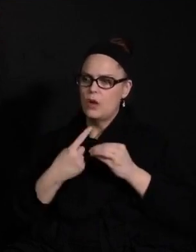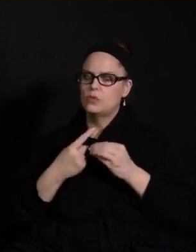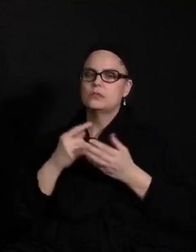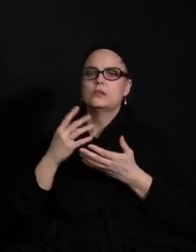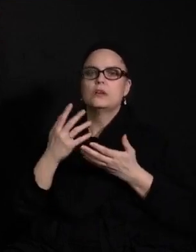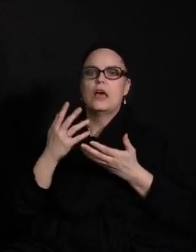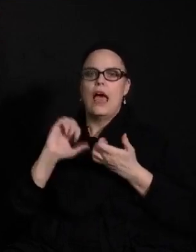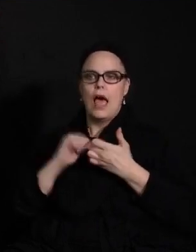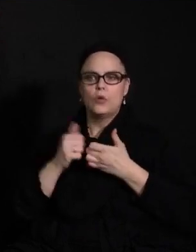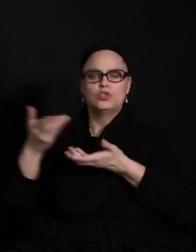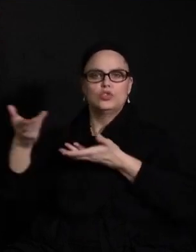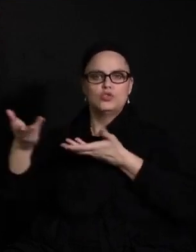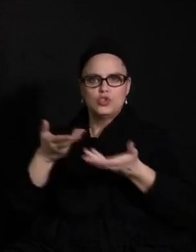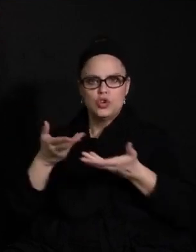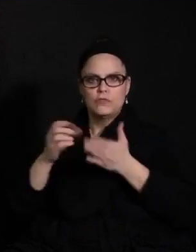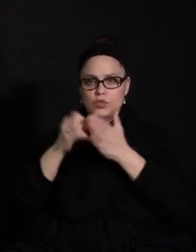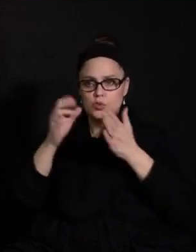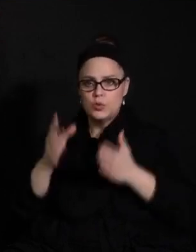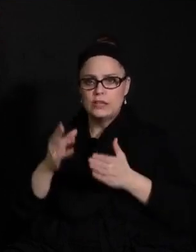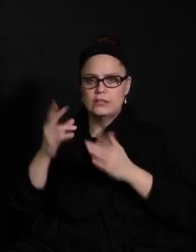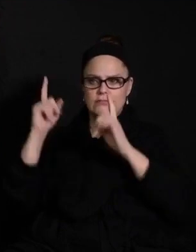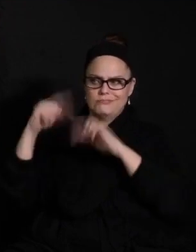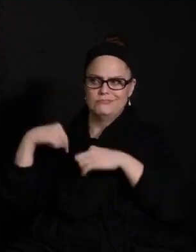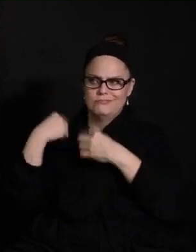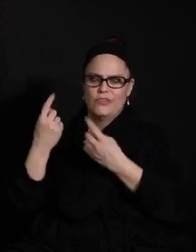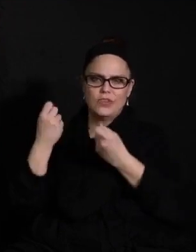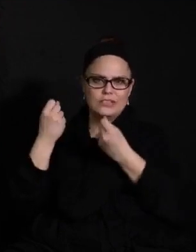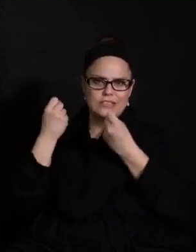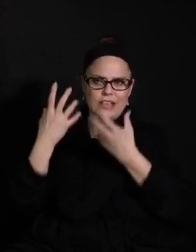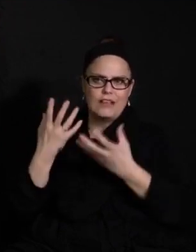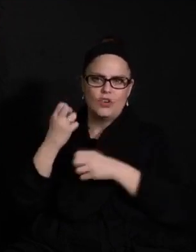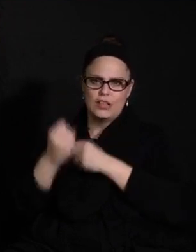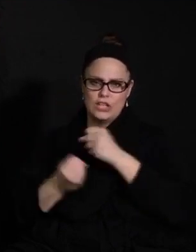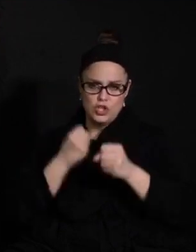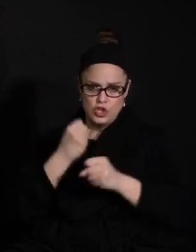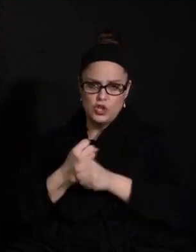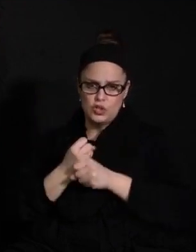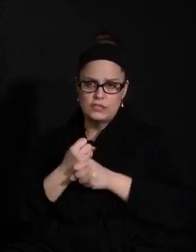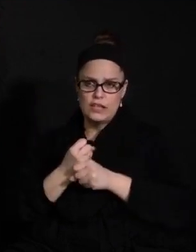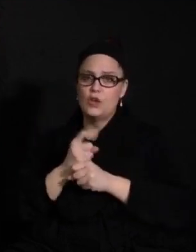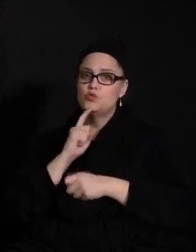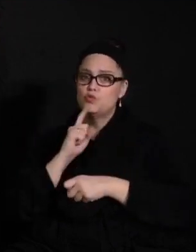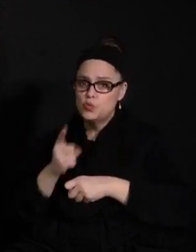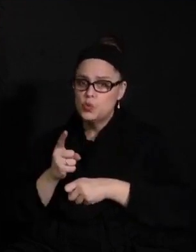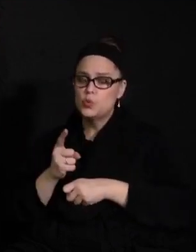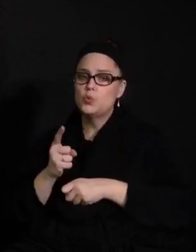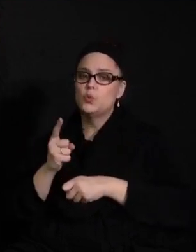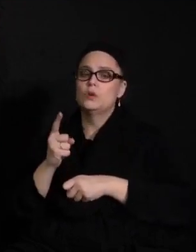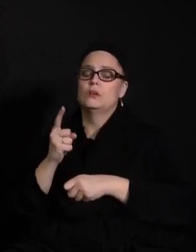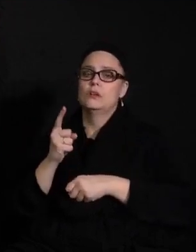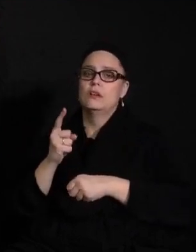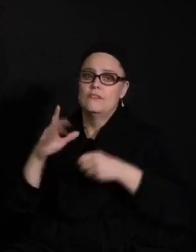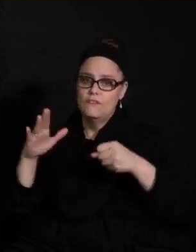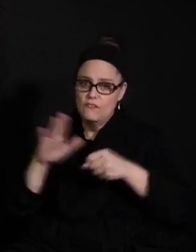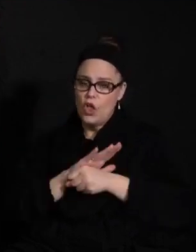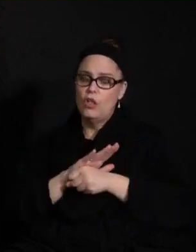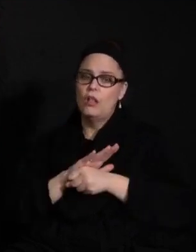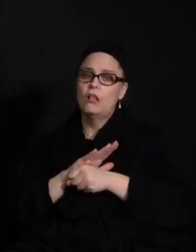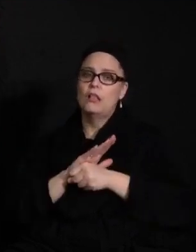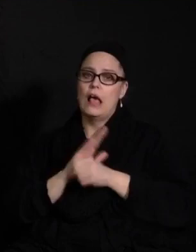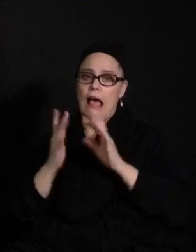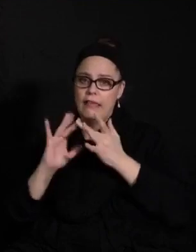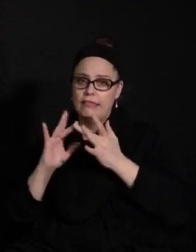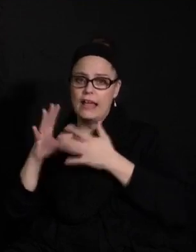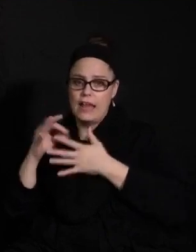because they have, and have had for several of them for many years, a true online full comprehensive online